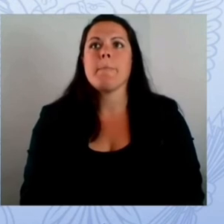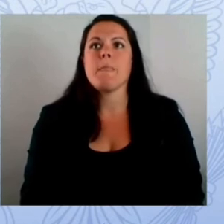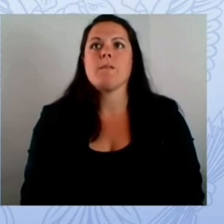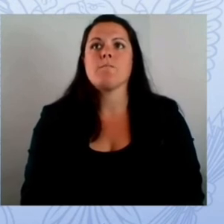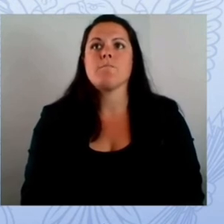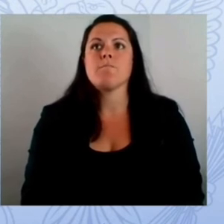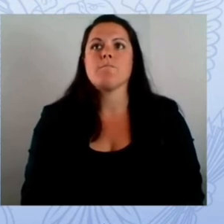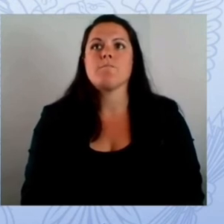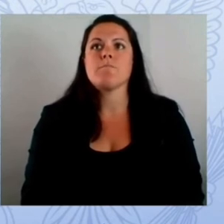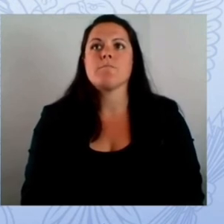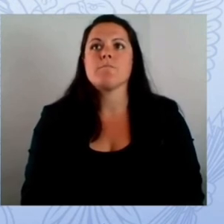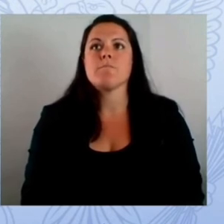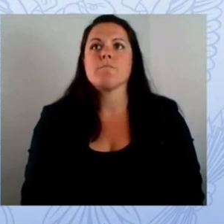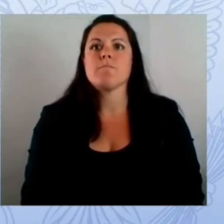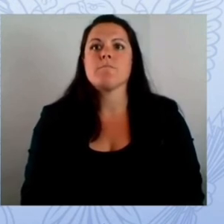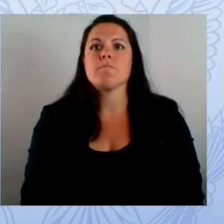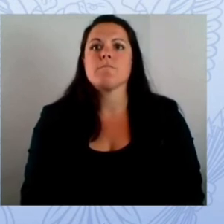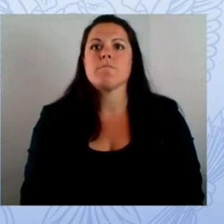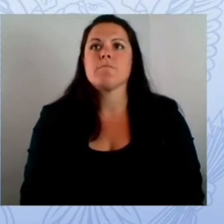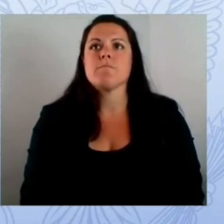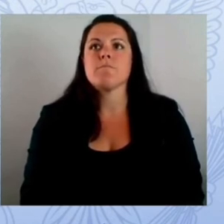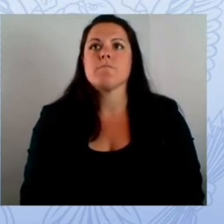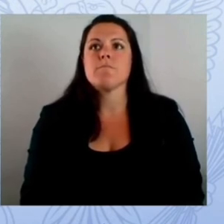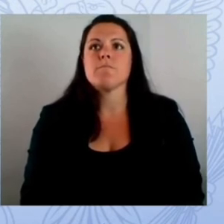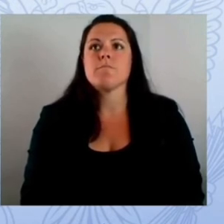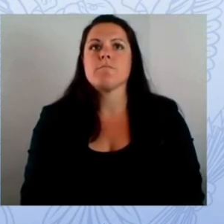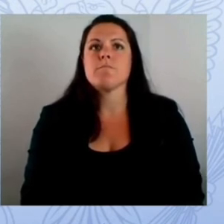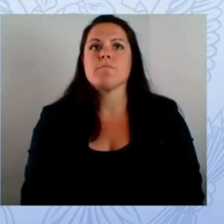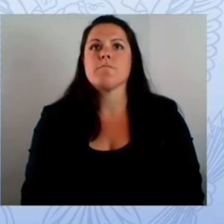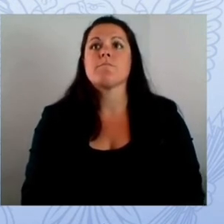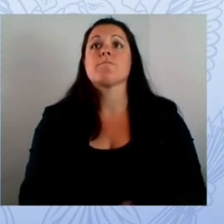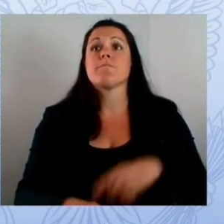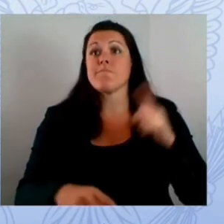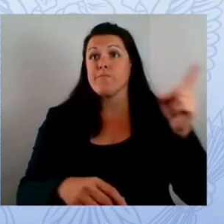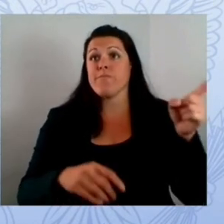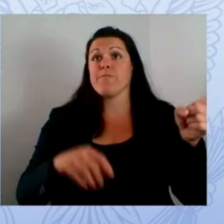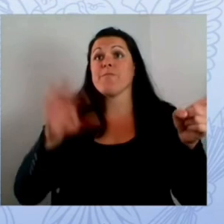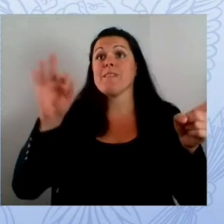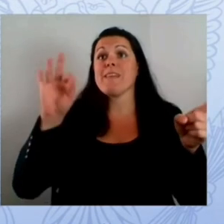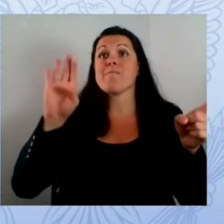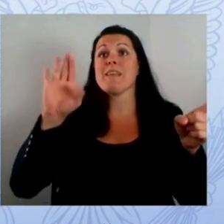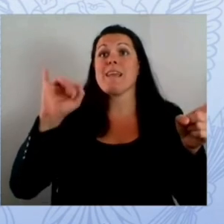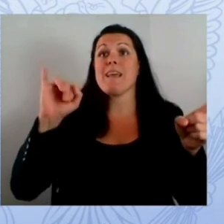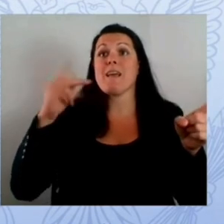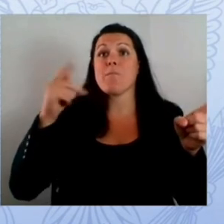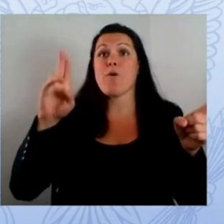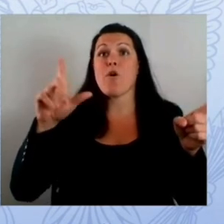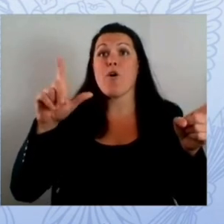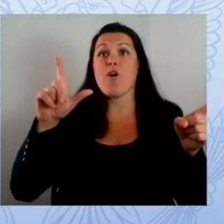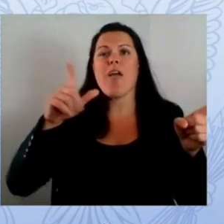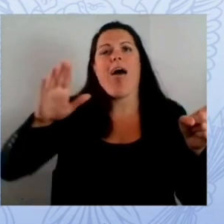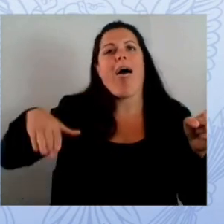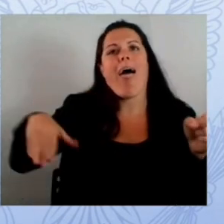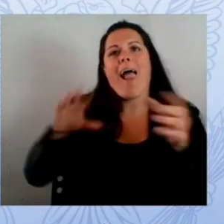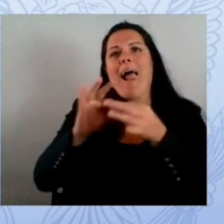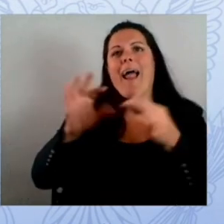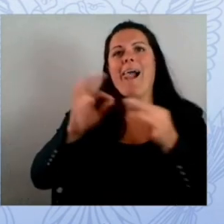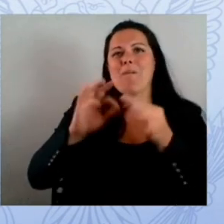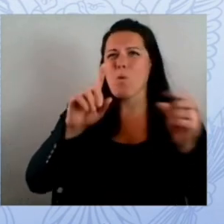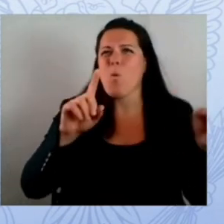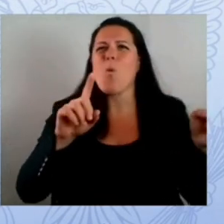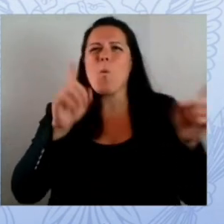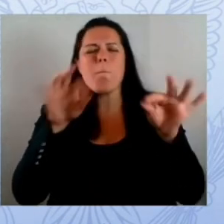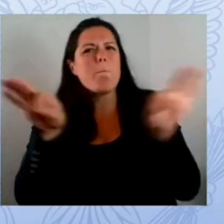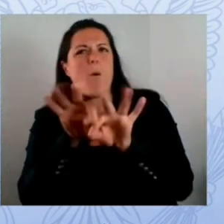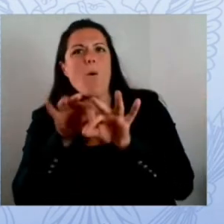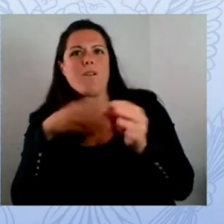going to share himself he sat up here to share lessons learned with everybody else and the best leaders do that you take what you've been